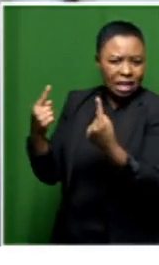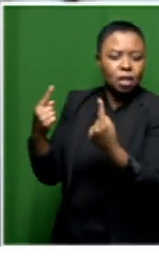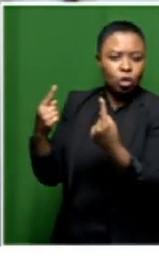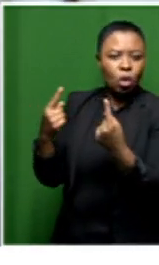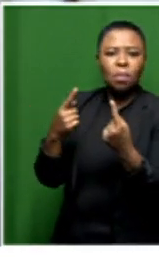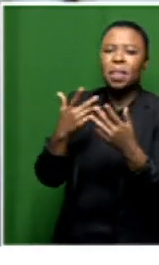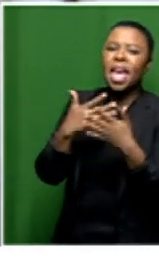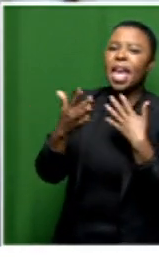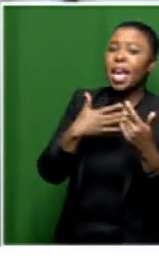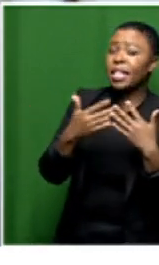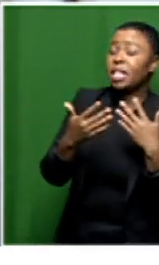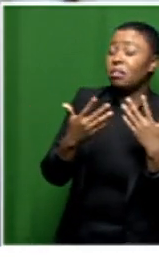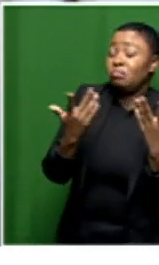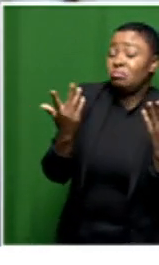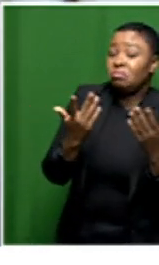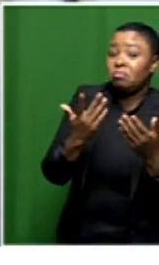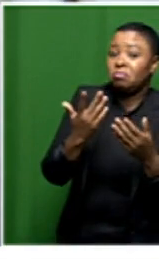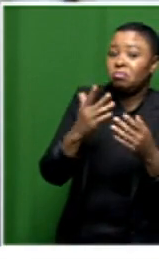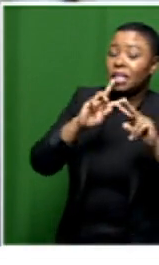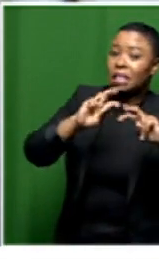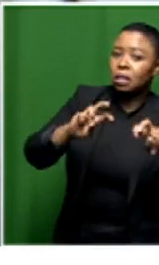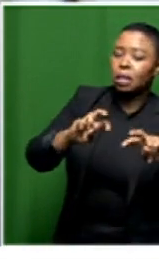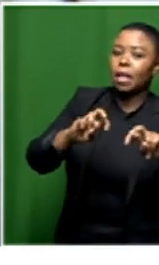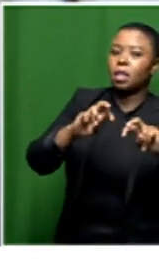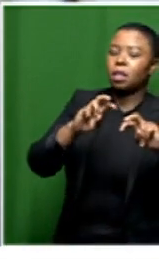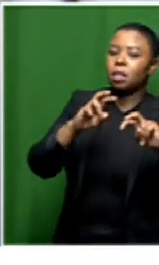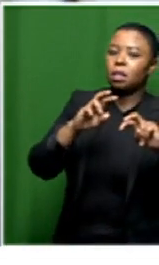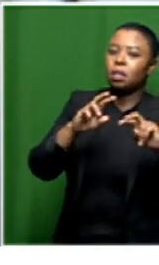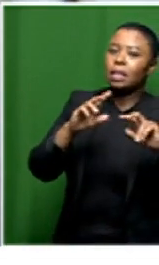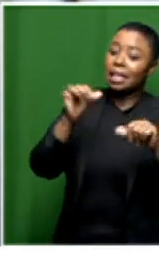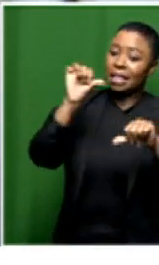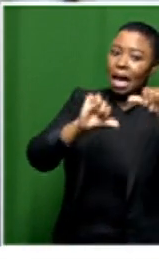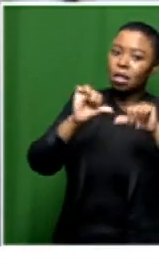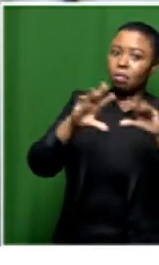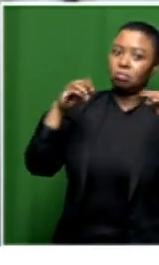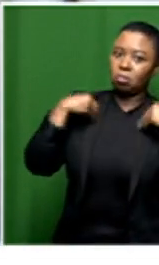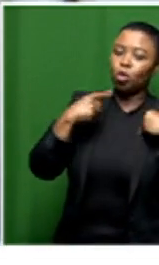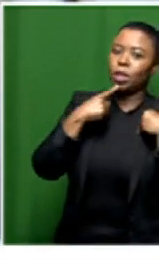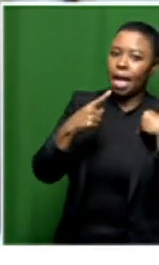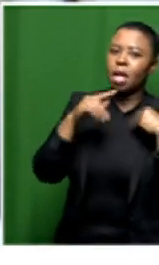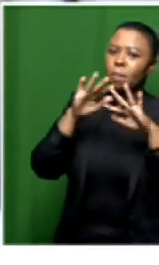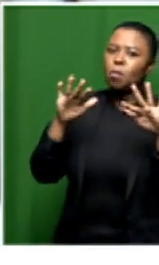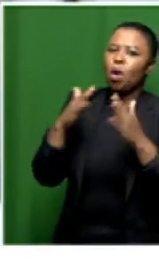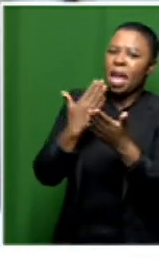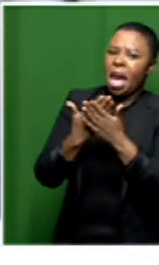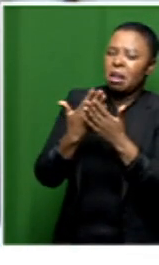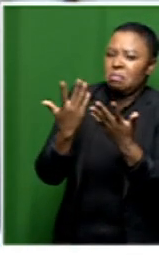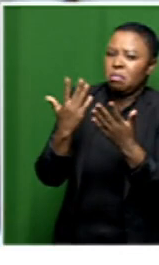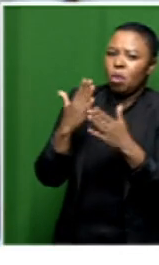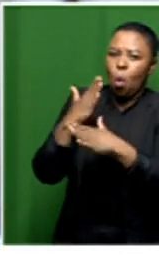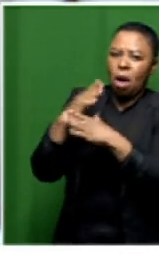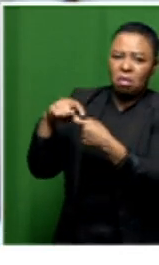that can be made at this stage uh that would be scientifically acceptable i think that is a